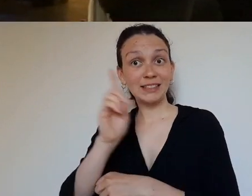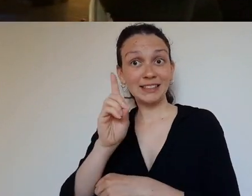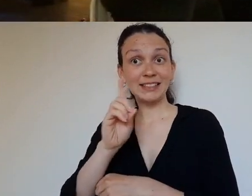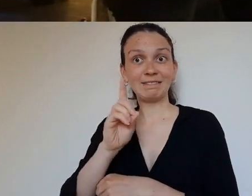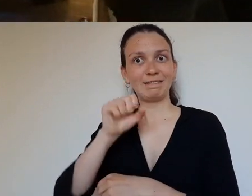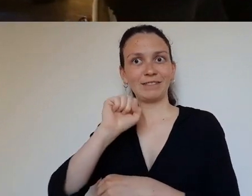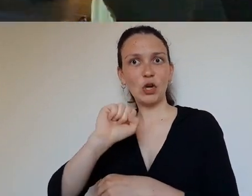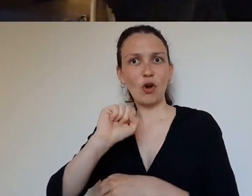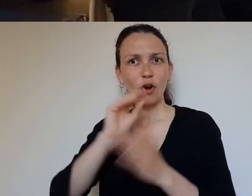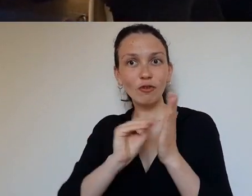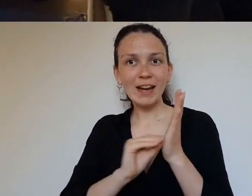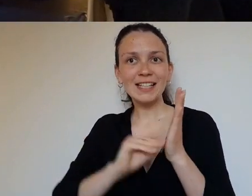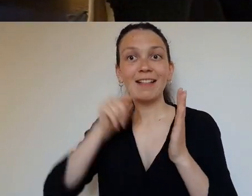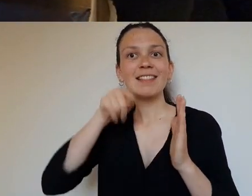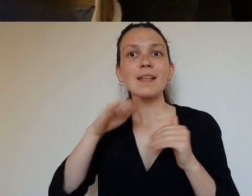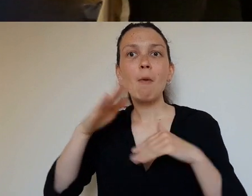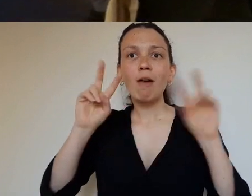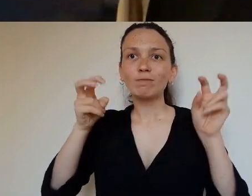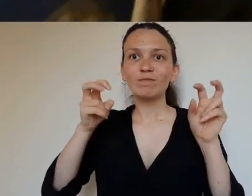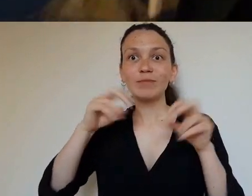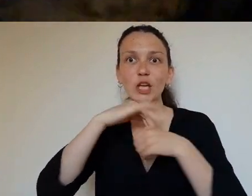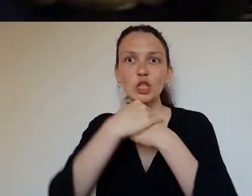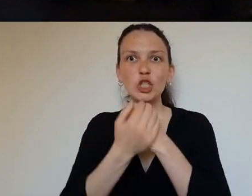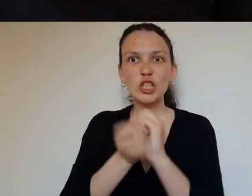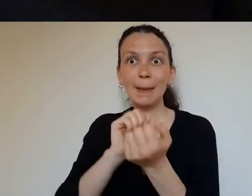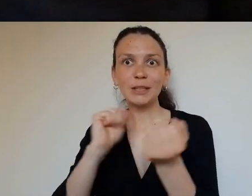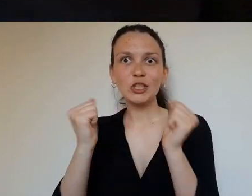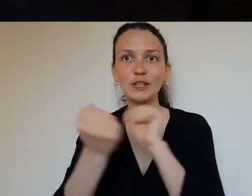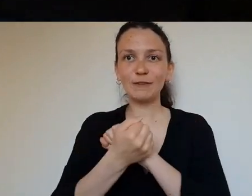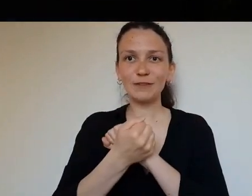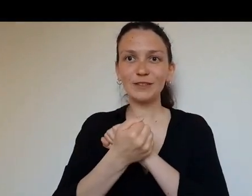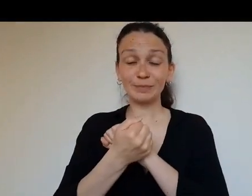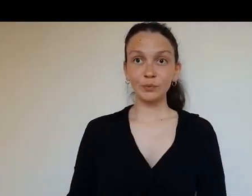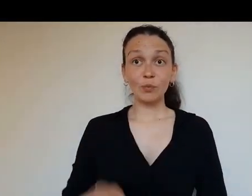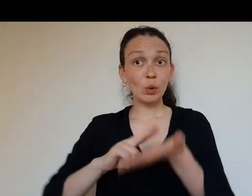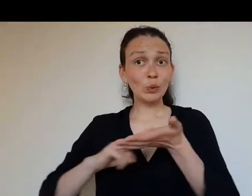interpretations of Deevy's work with Dublin Theatre of the Deaf, a shape-shifting.